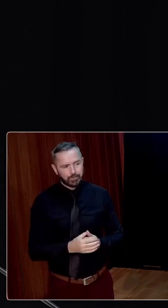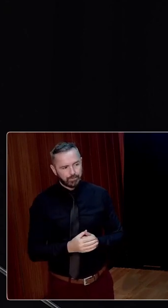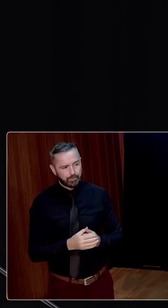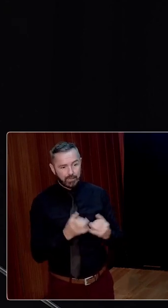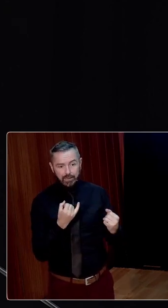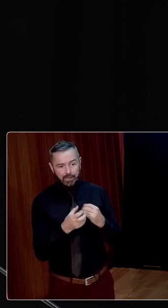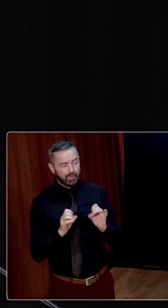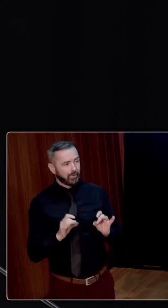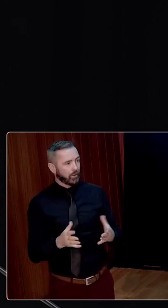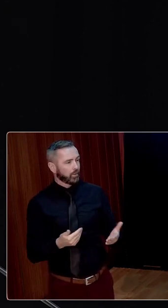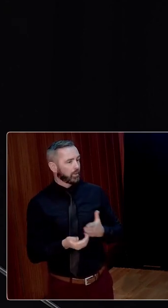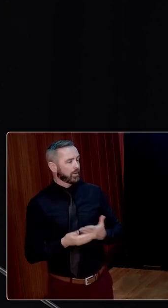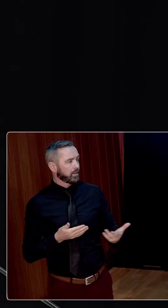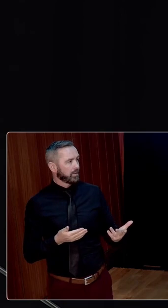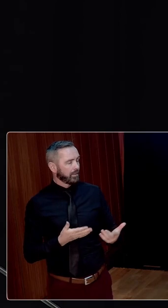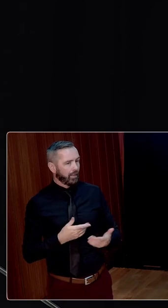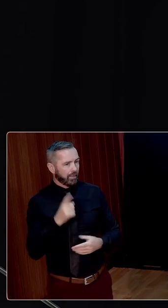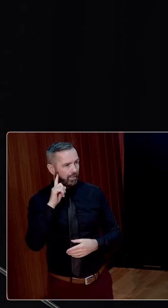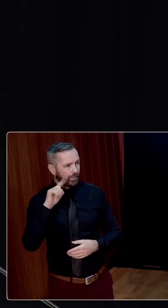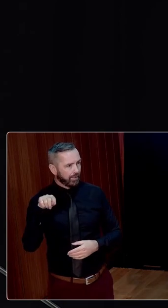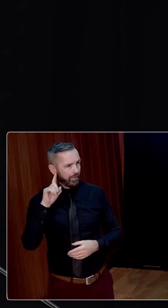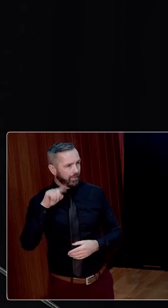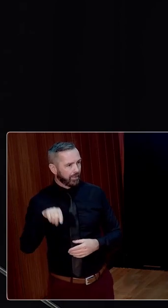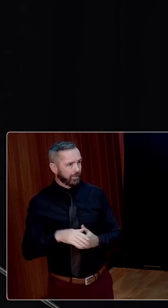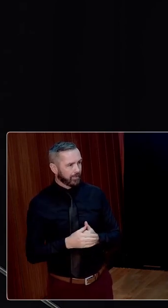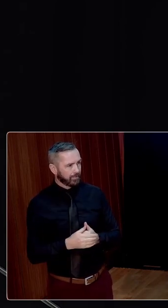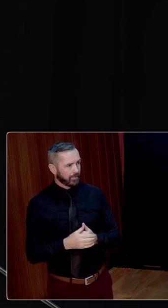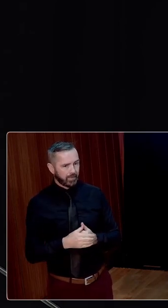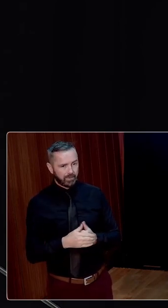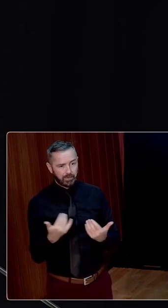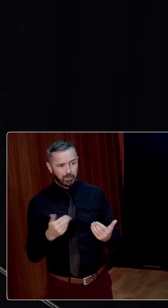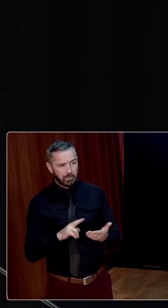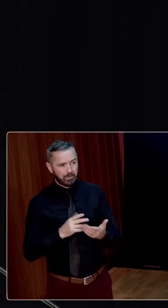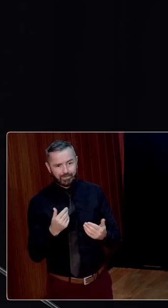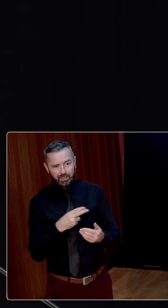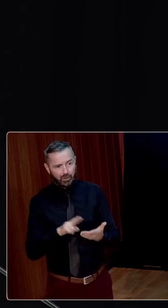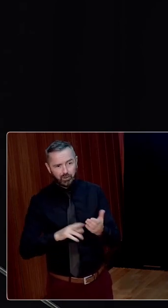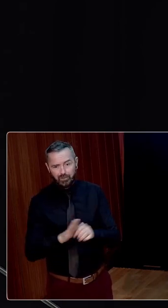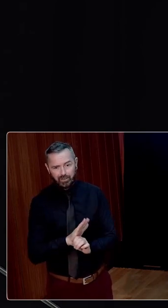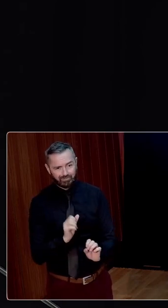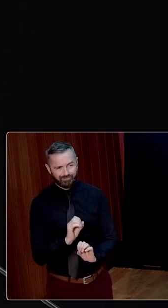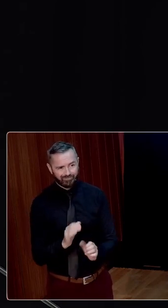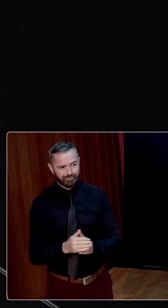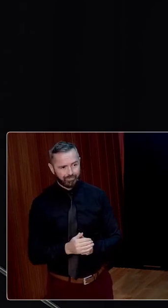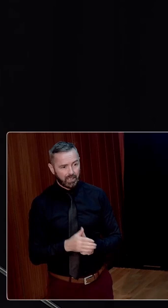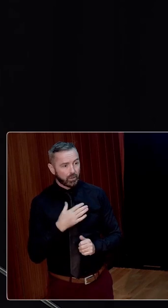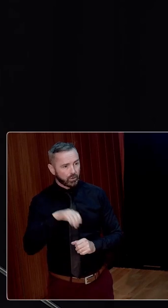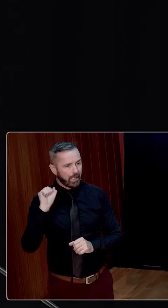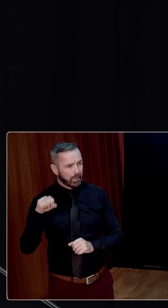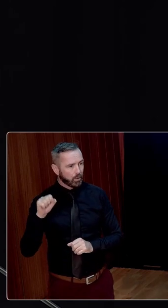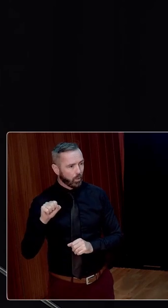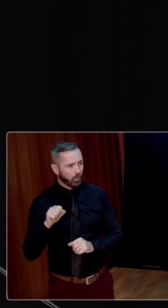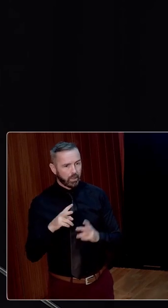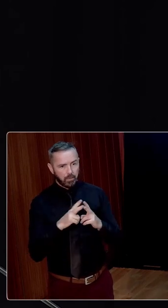Detail, of course, was ignored and claimed to be excessively divisive. Calmly ignoring market